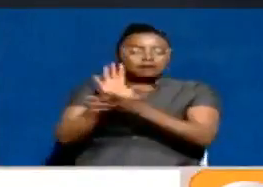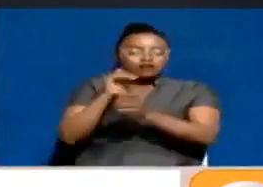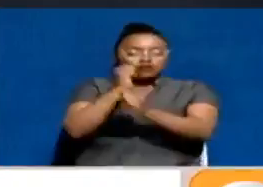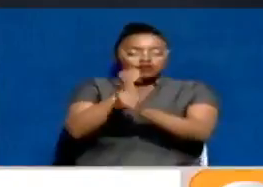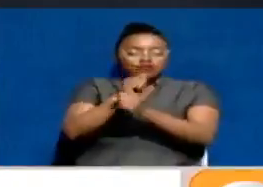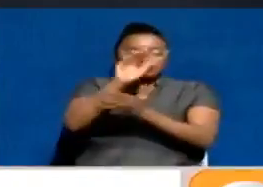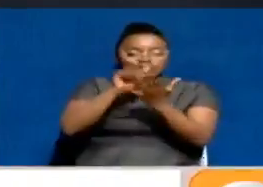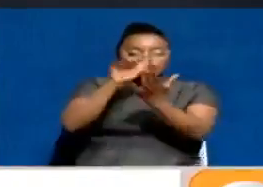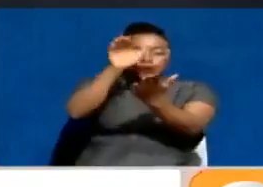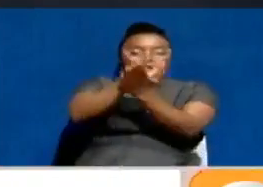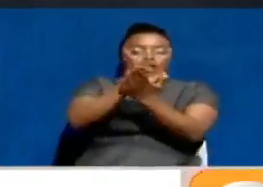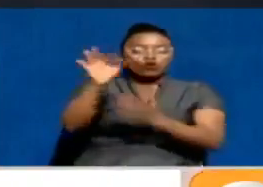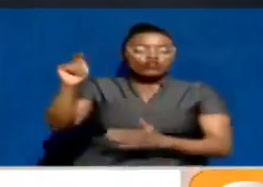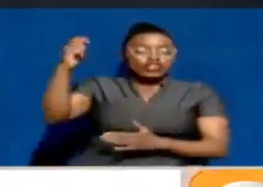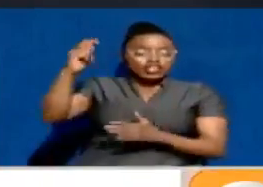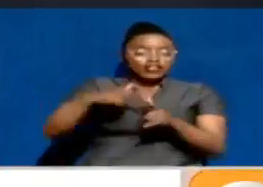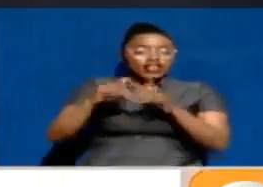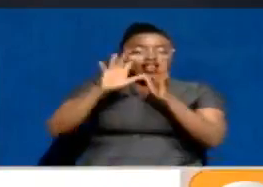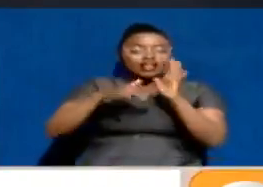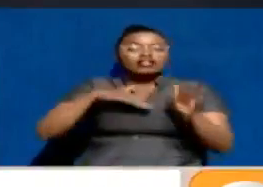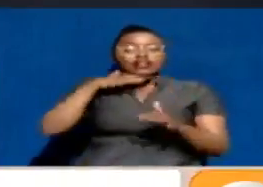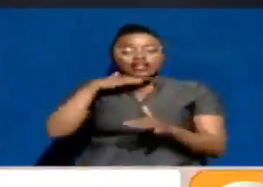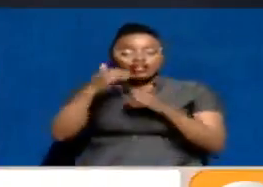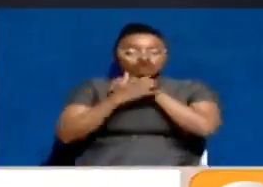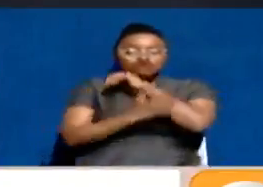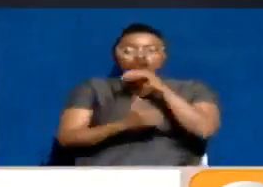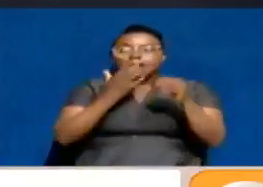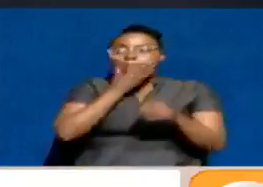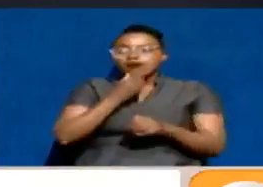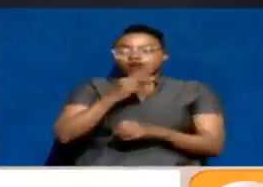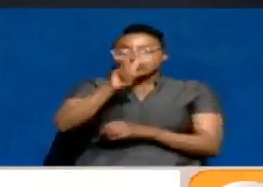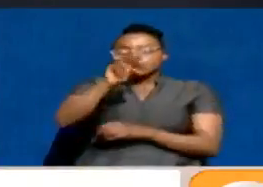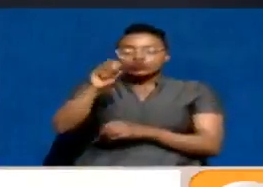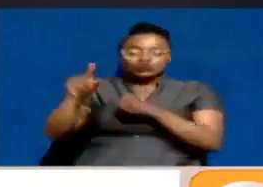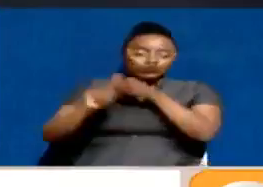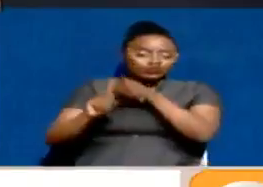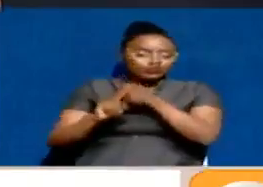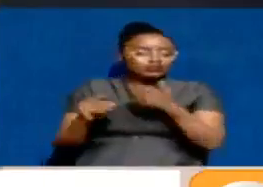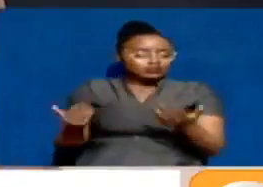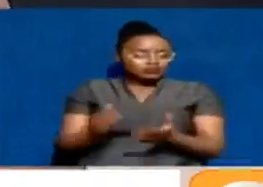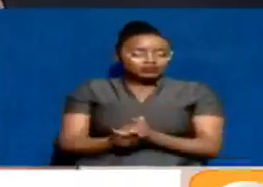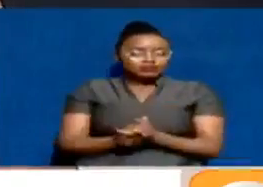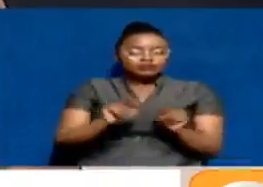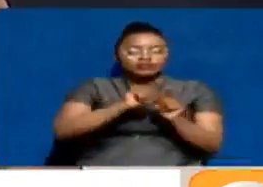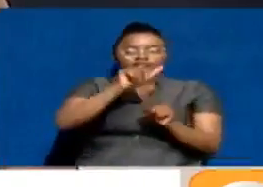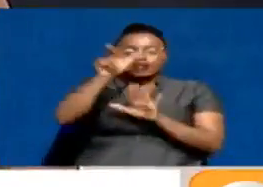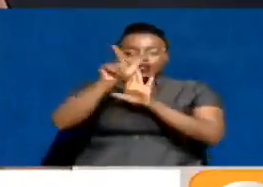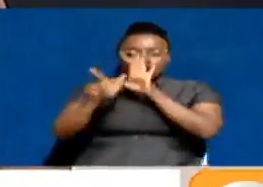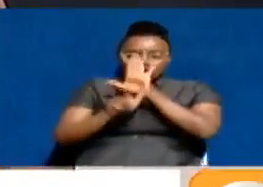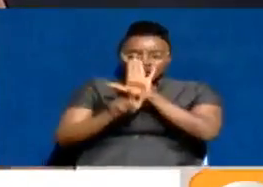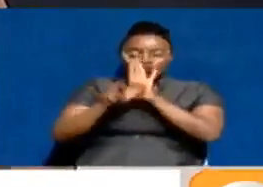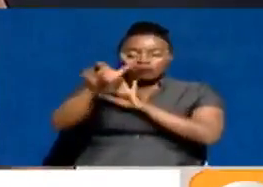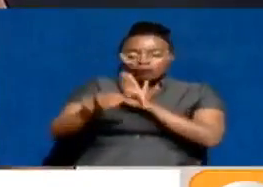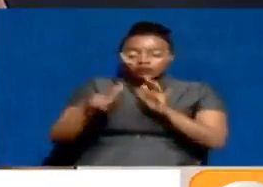his job at the Central Bank of Kenya. He would later die a poor man in 2006. There's another lesser-known